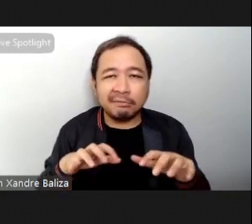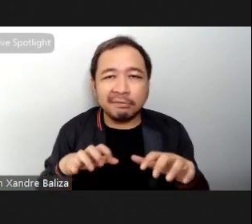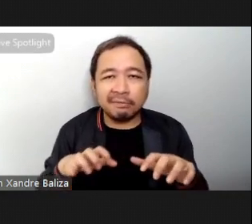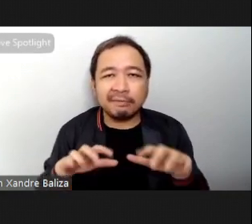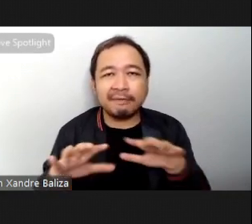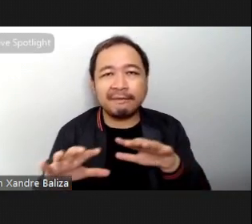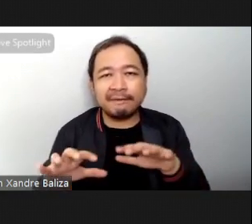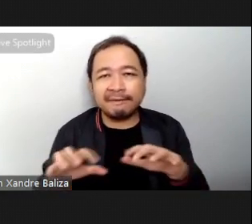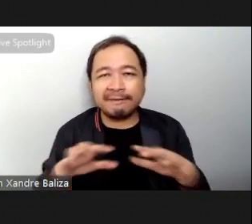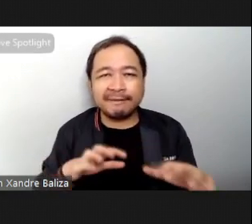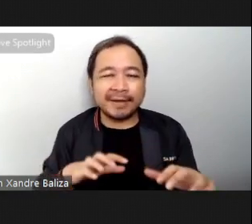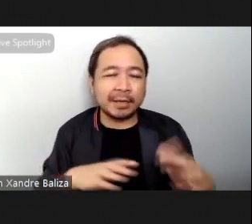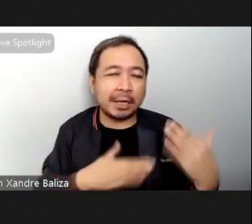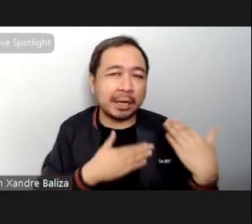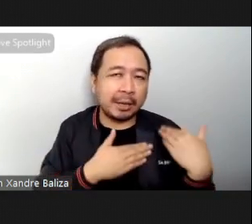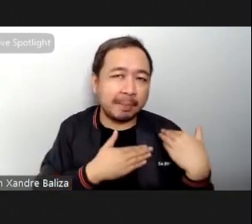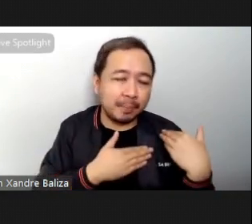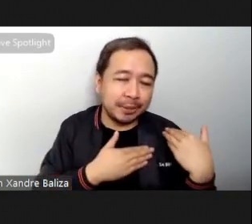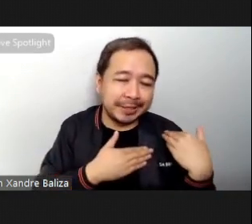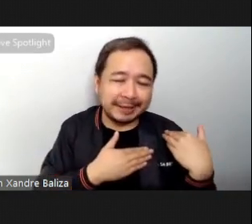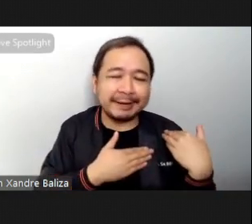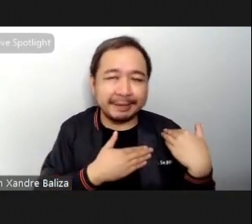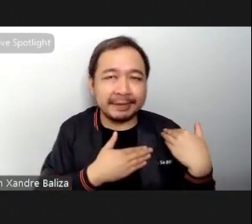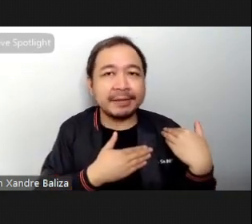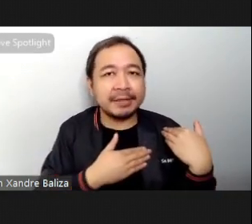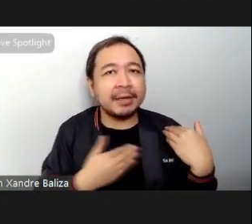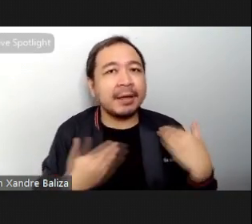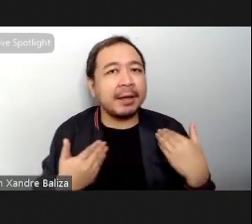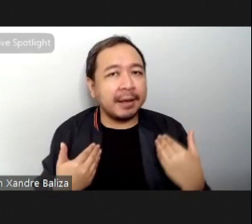And the burdens that you feel on your shoulders.